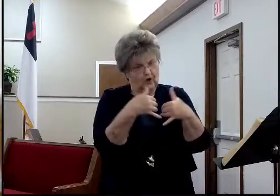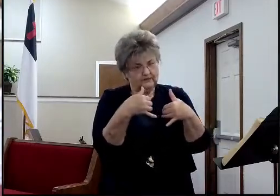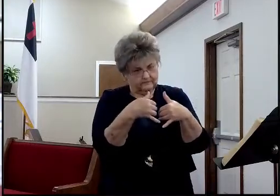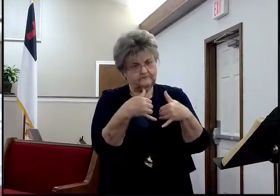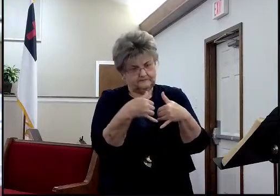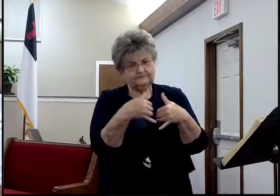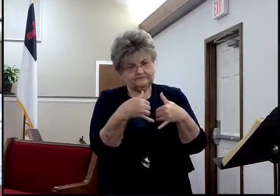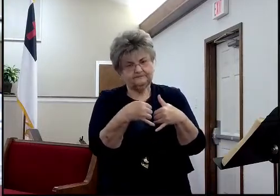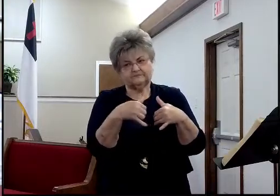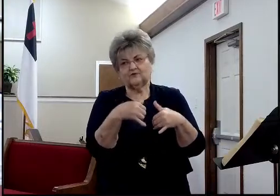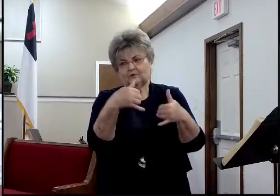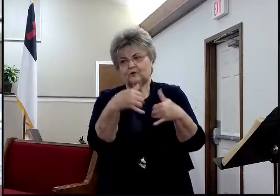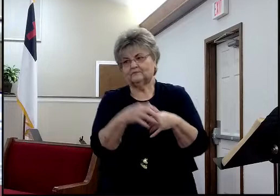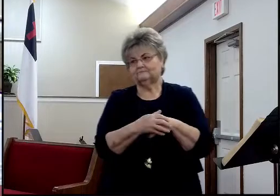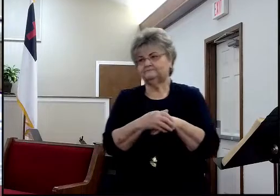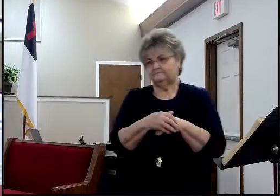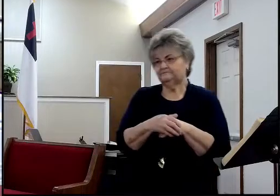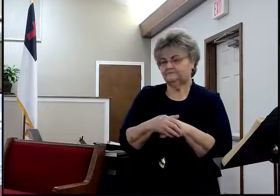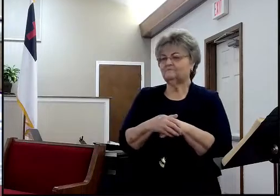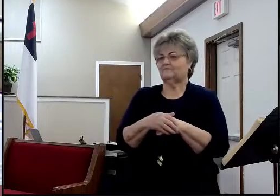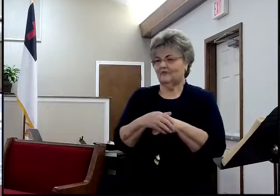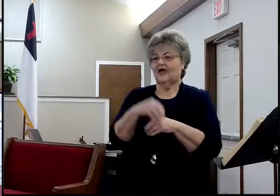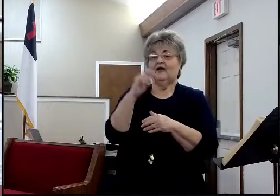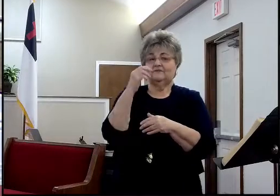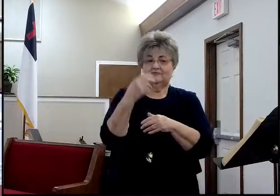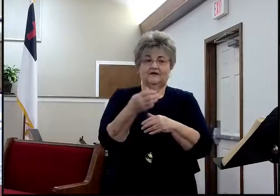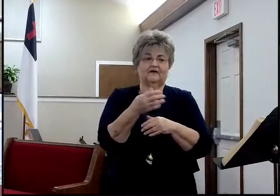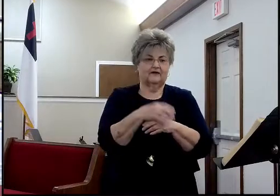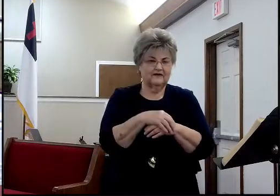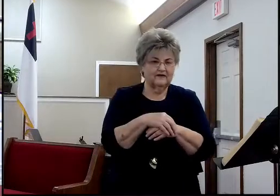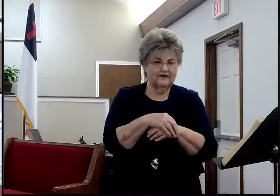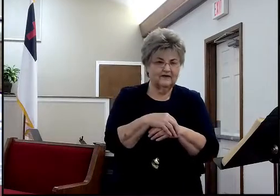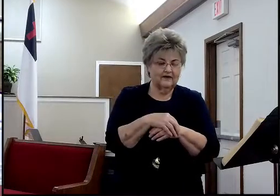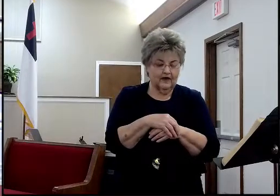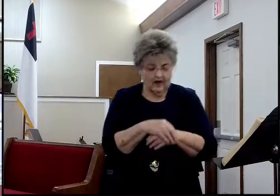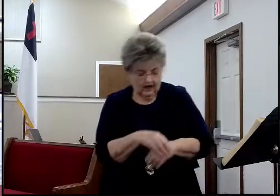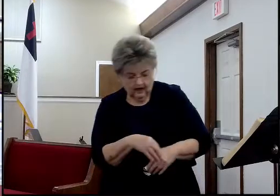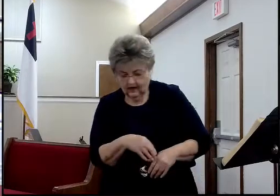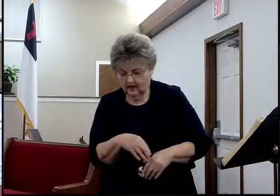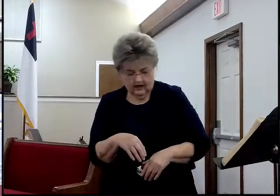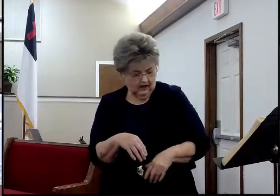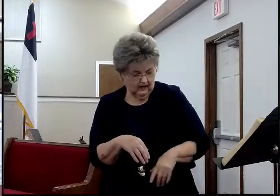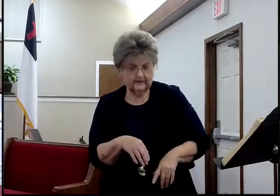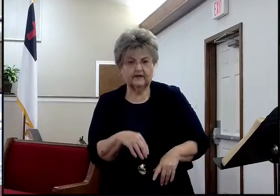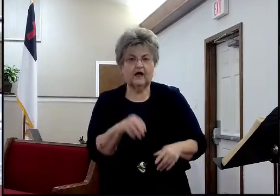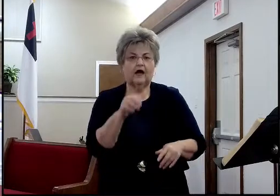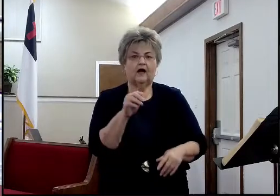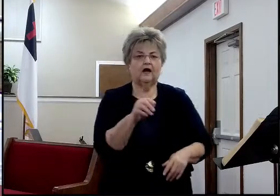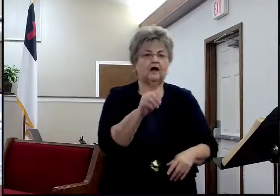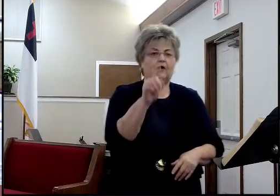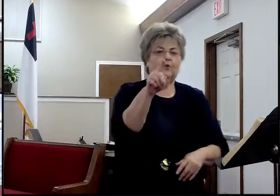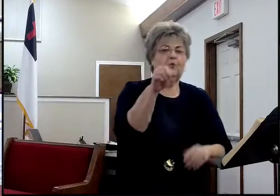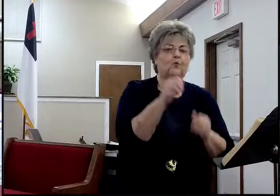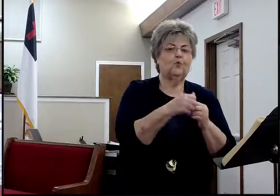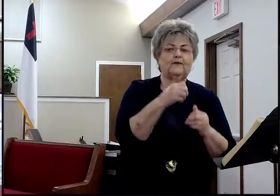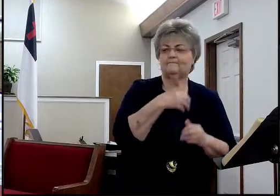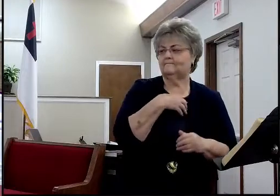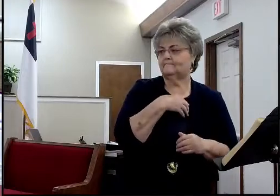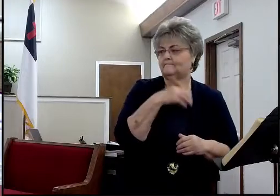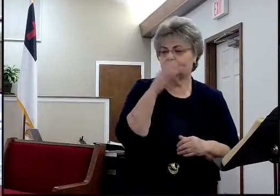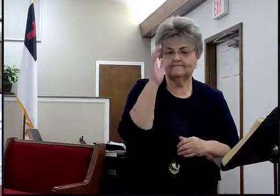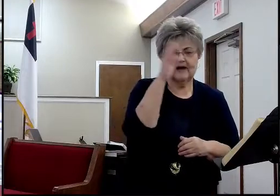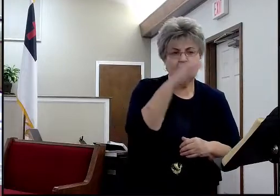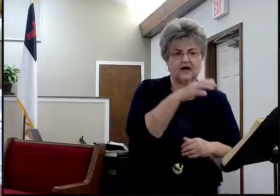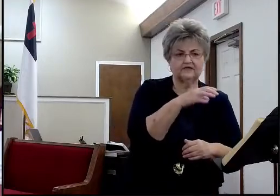two departments are very prominently displayed, by the way. If you go down to the police department in Holodis, it is in their lobby. I think it's the only one that's in their